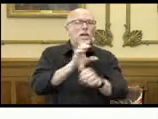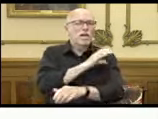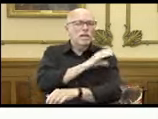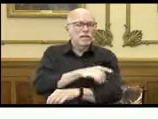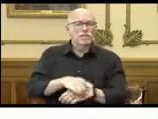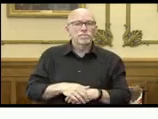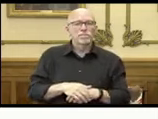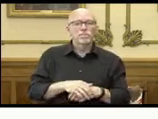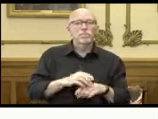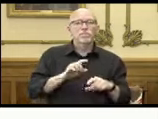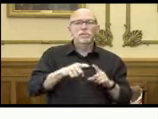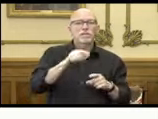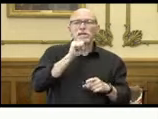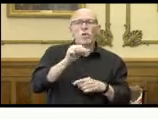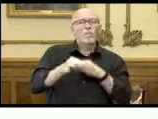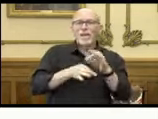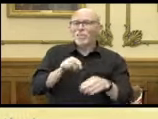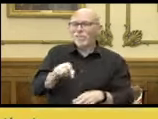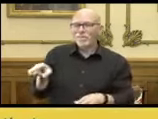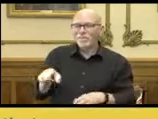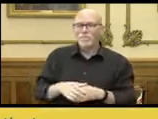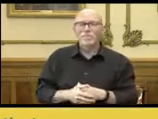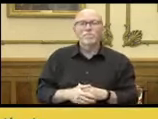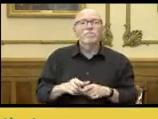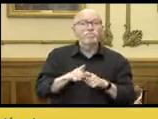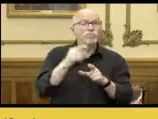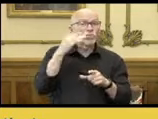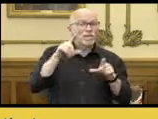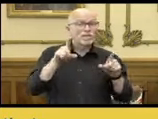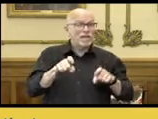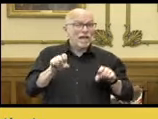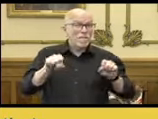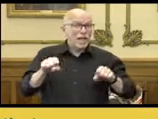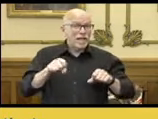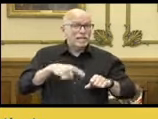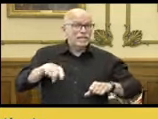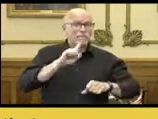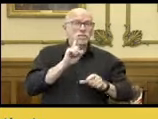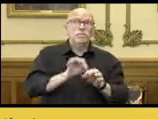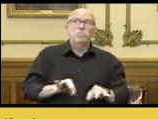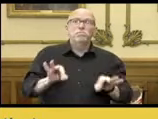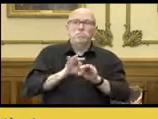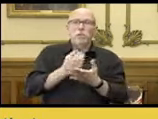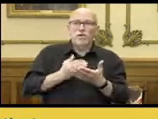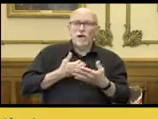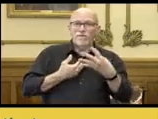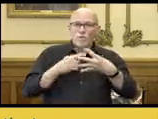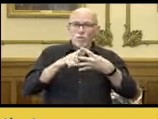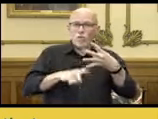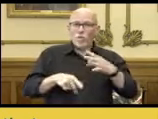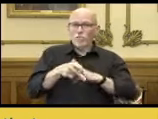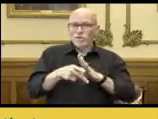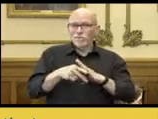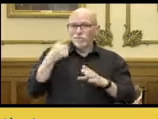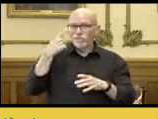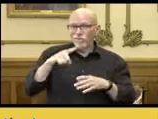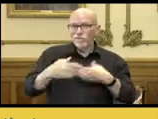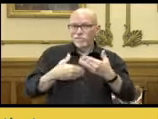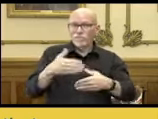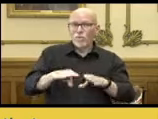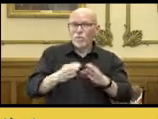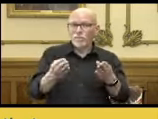It would not replace them. As you know, testing capacity is a critical part of our four guiding principles for reopening.